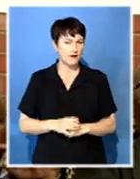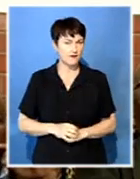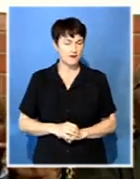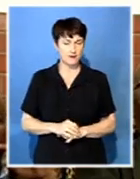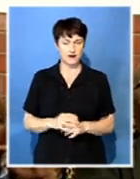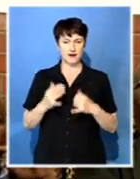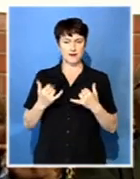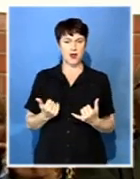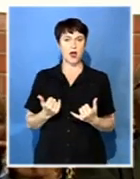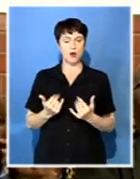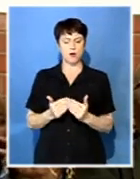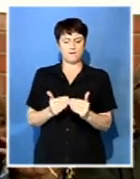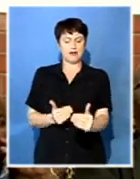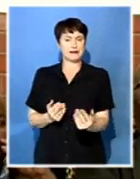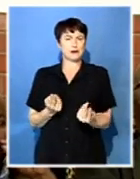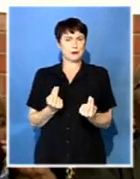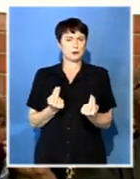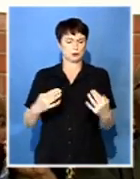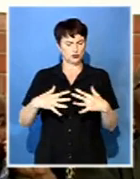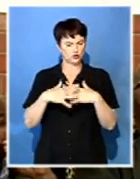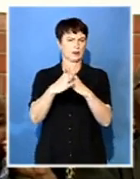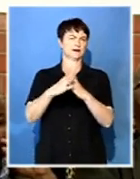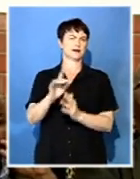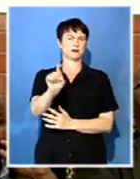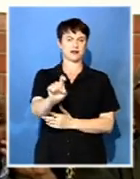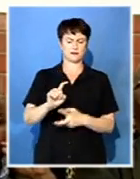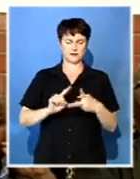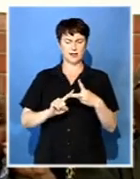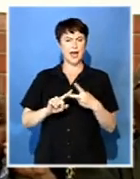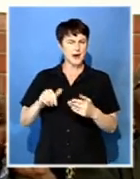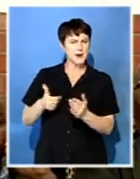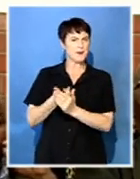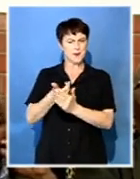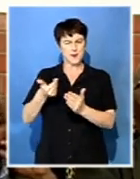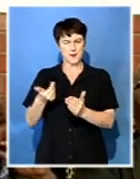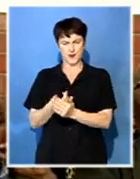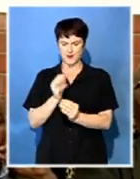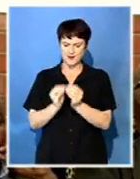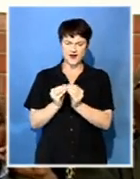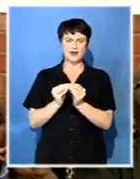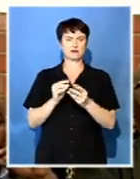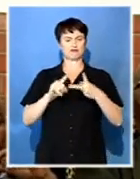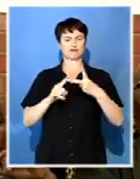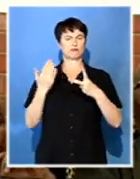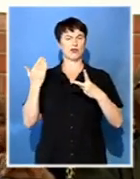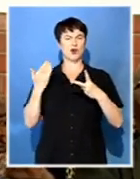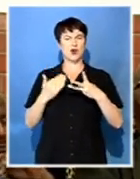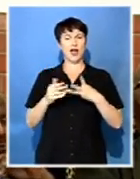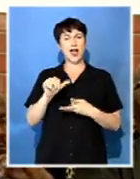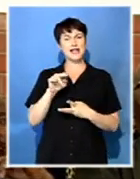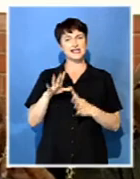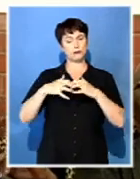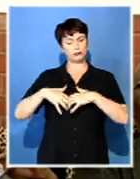phase of unity, a phase of renewal, a phase of rebuilding the